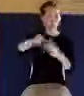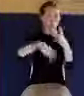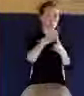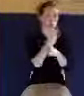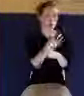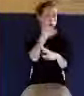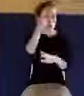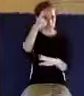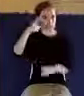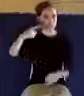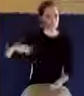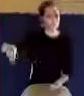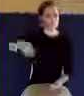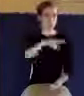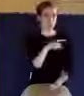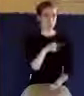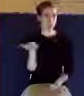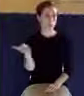as well.